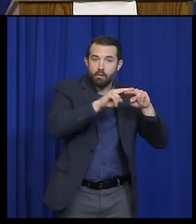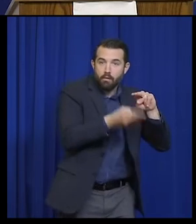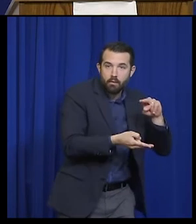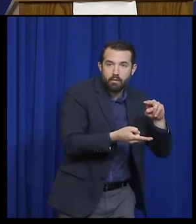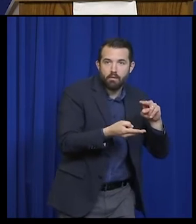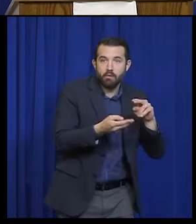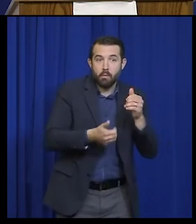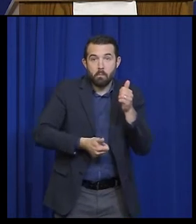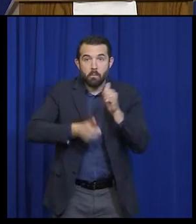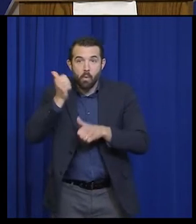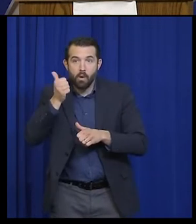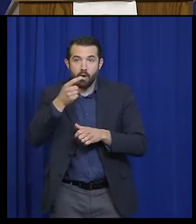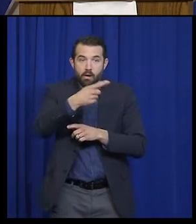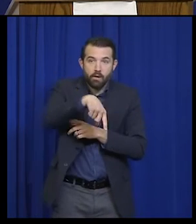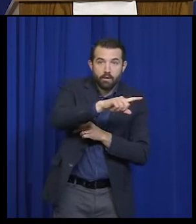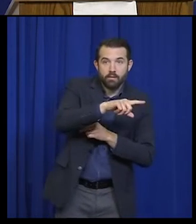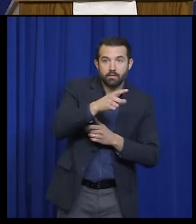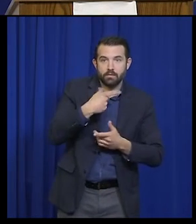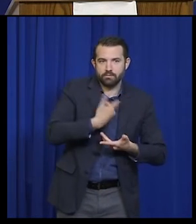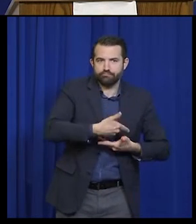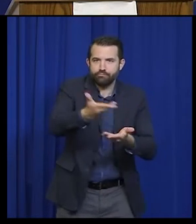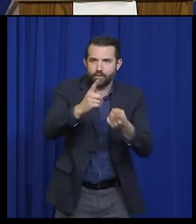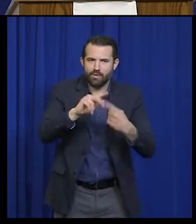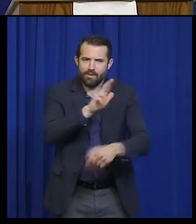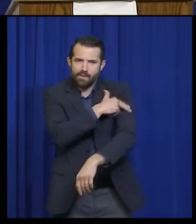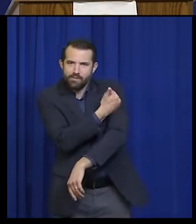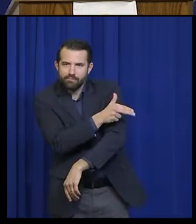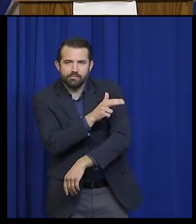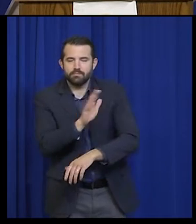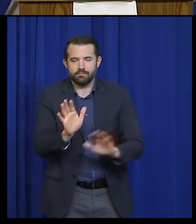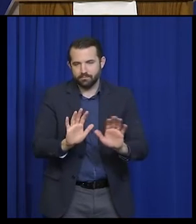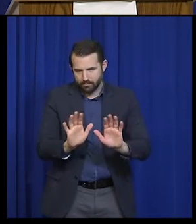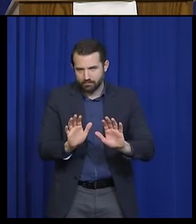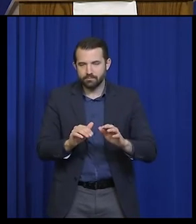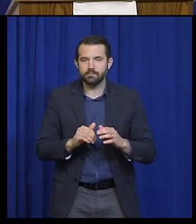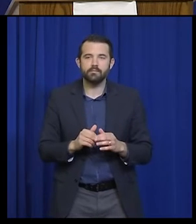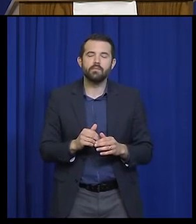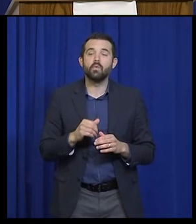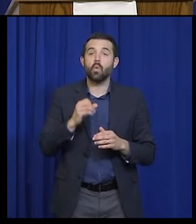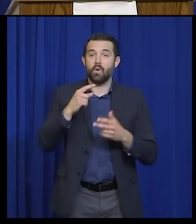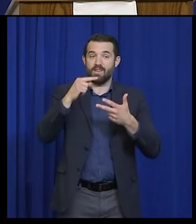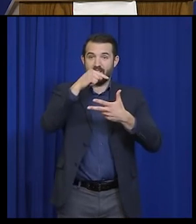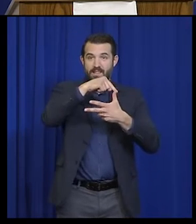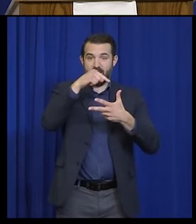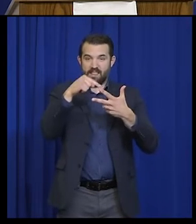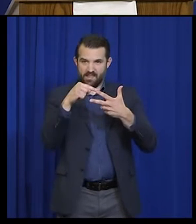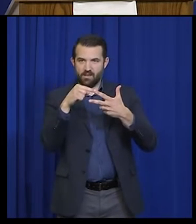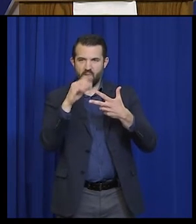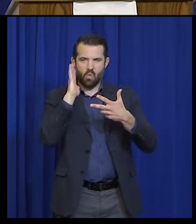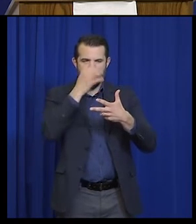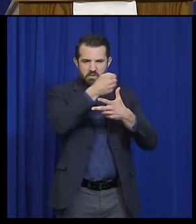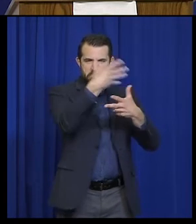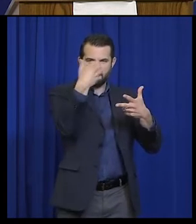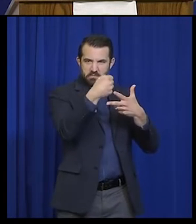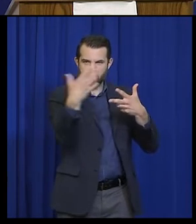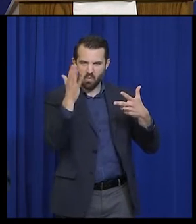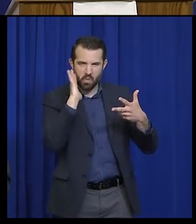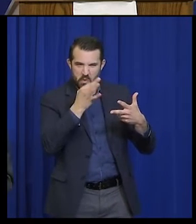magnitude, the impact that the outbreak is having. And again, I'll go through both of those two criteria in just a minute.